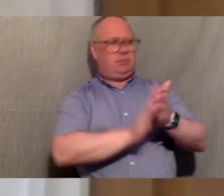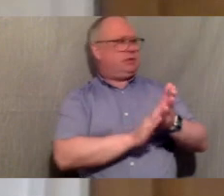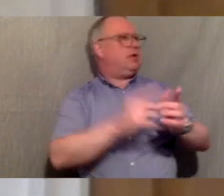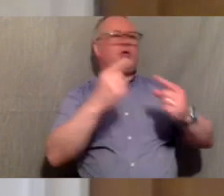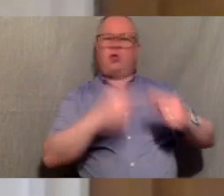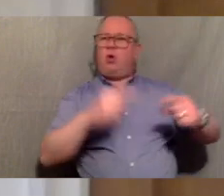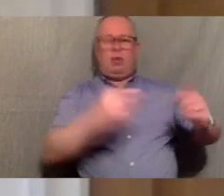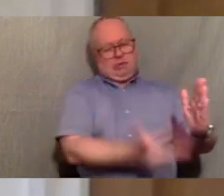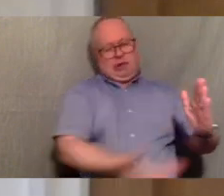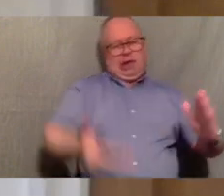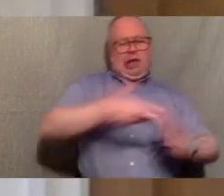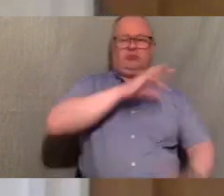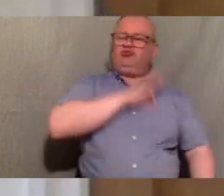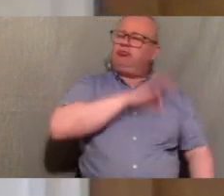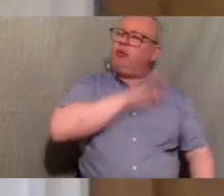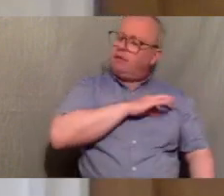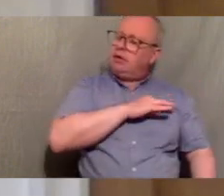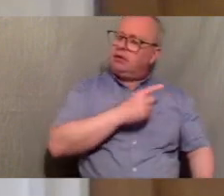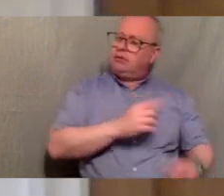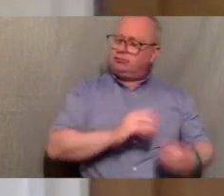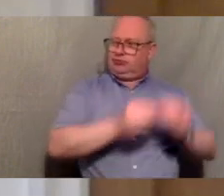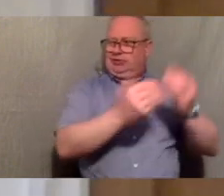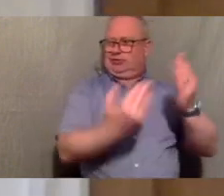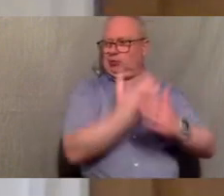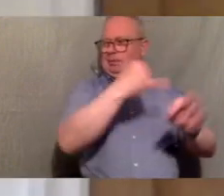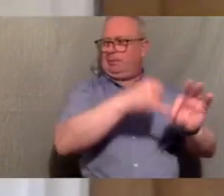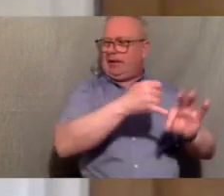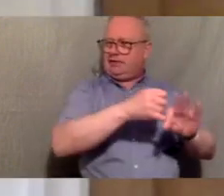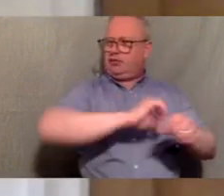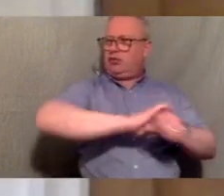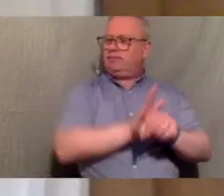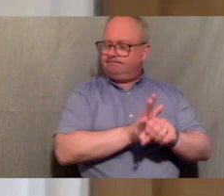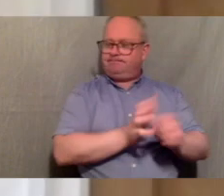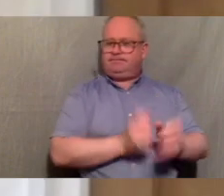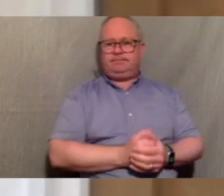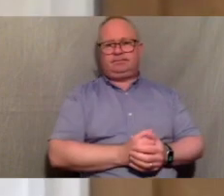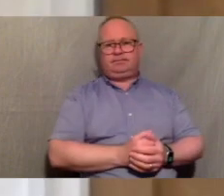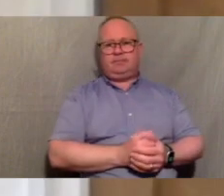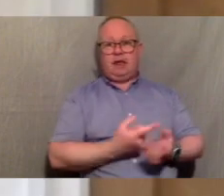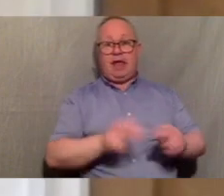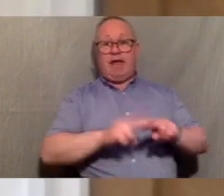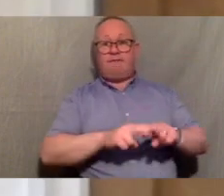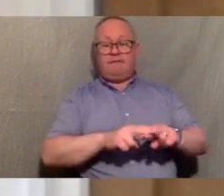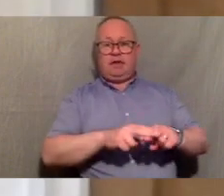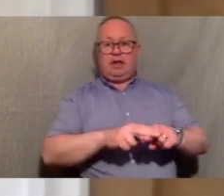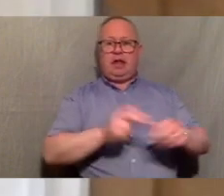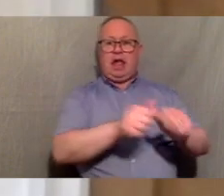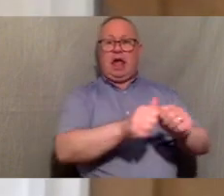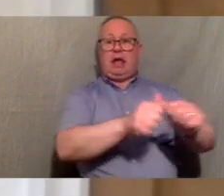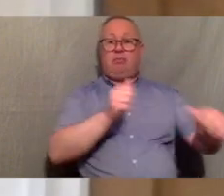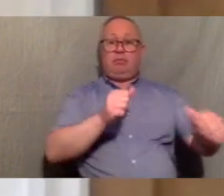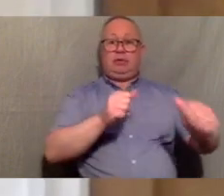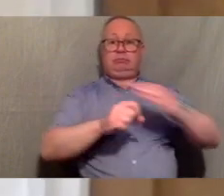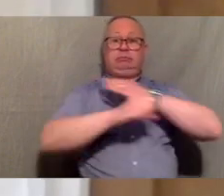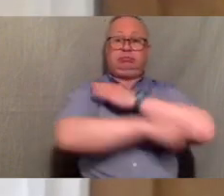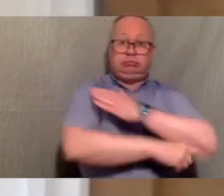use that in the case of any covid 19 treatments um any bailouts of companies have to be seriously questioned and if they